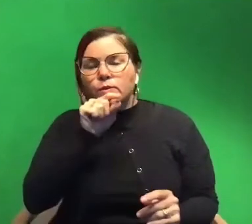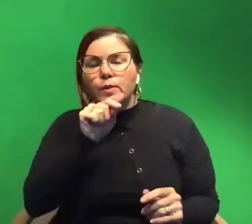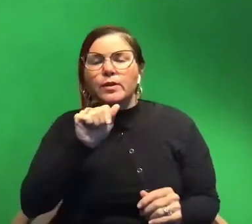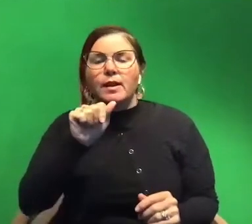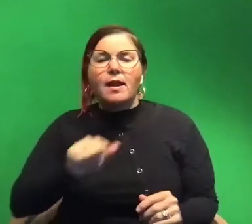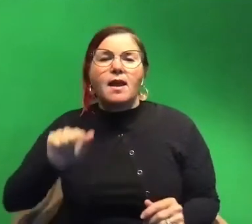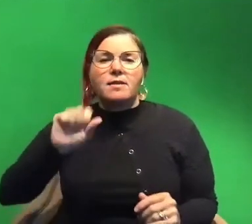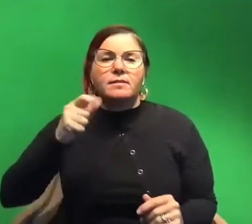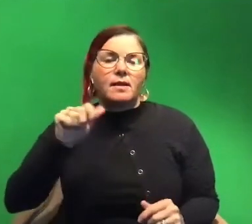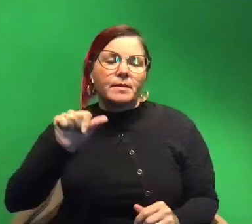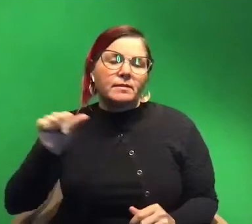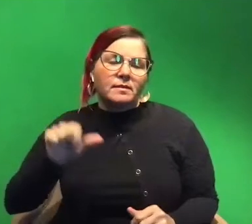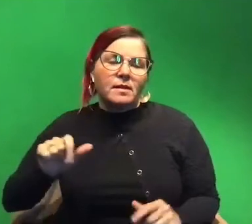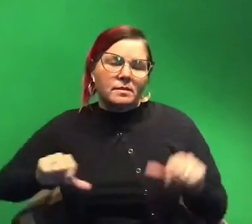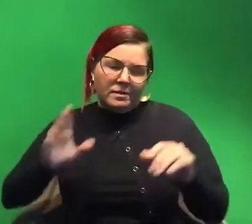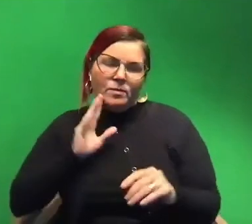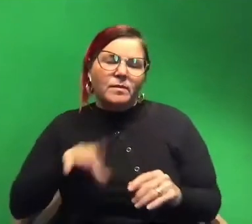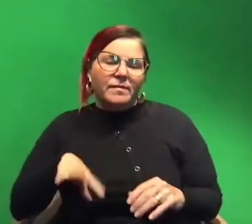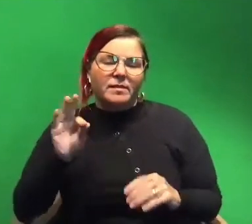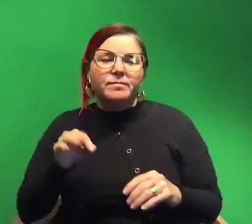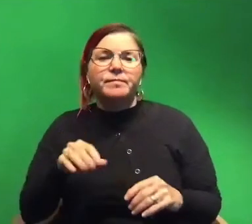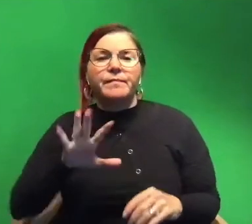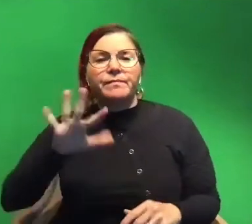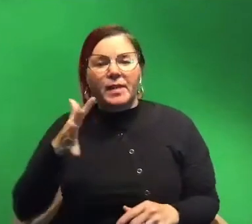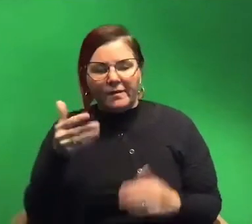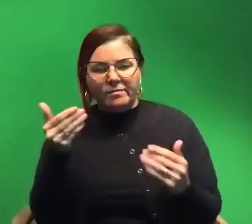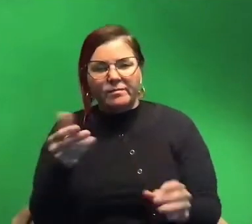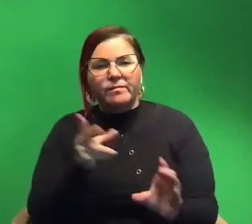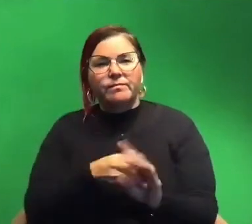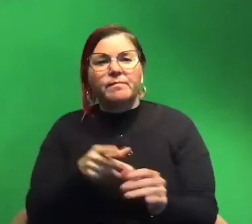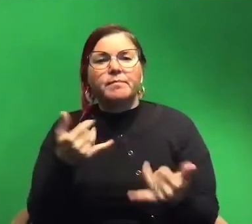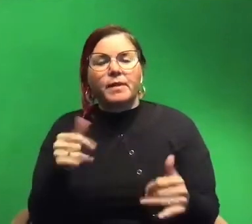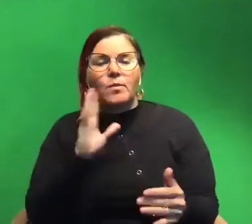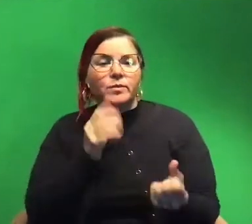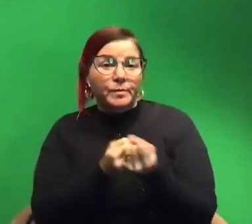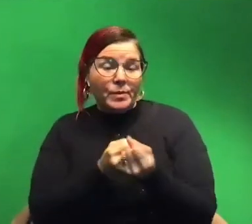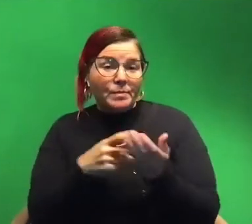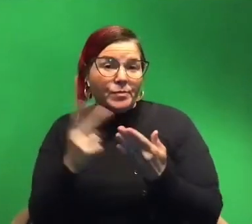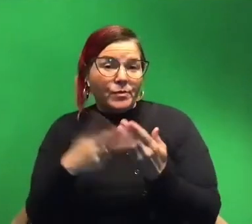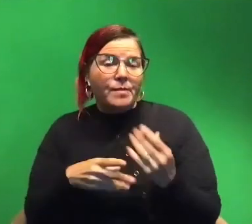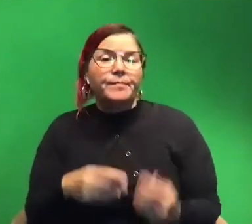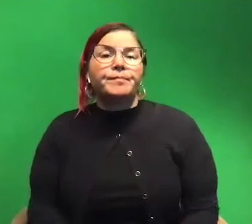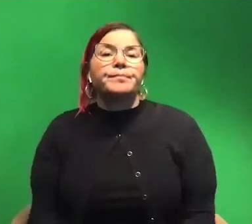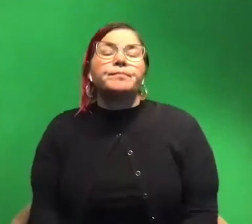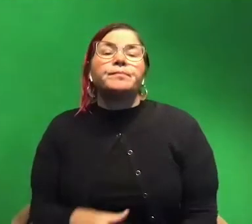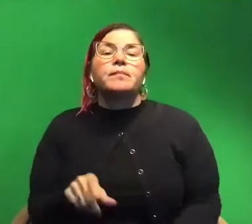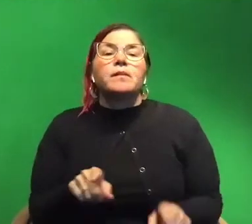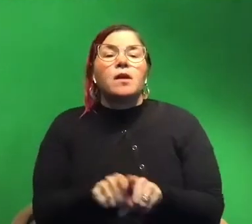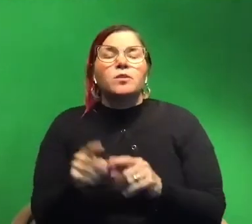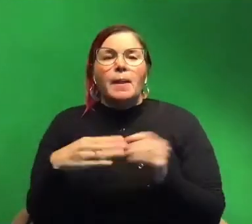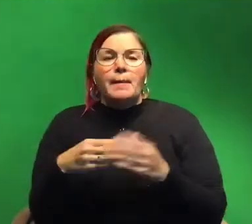Scientist, you'll see all about it. It's five bucks to play and it really helps support our program. We're also trying to build up a fund